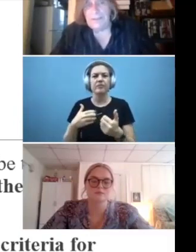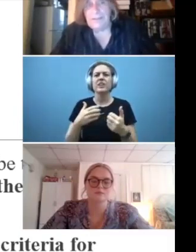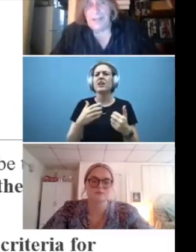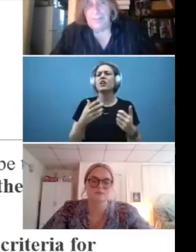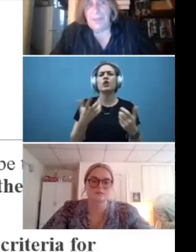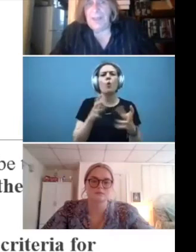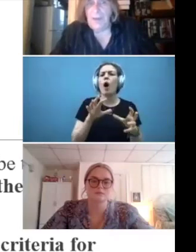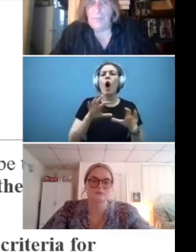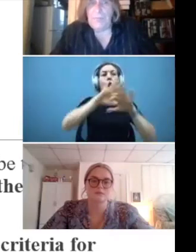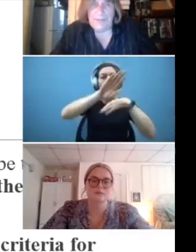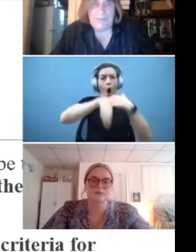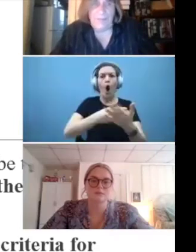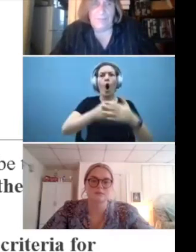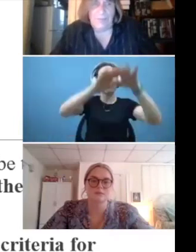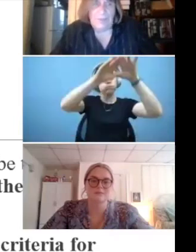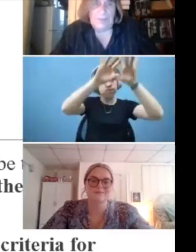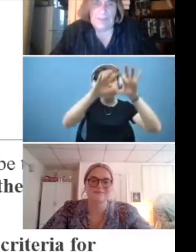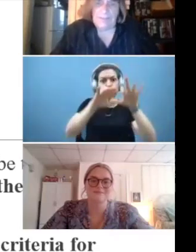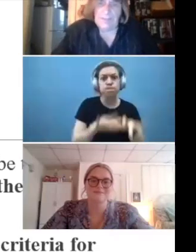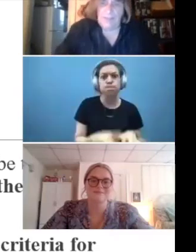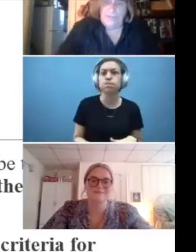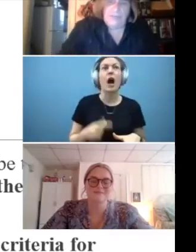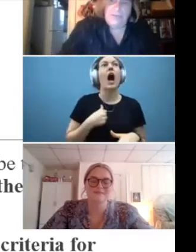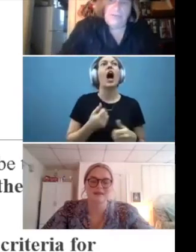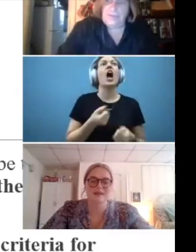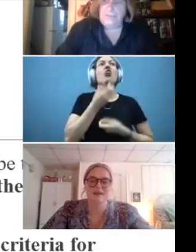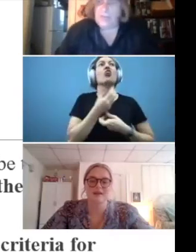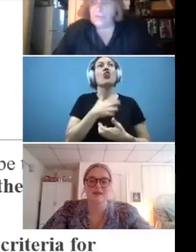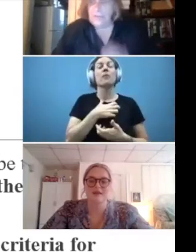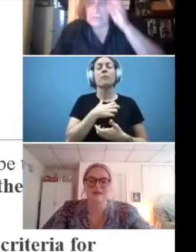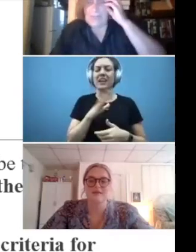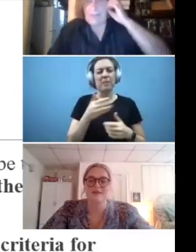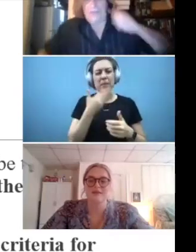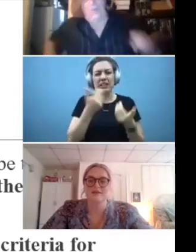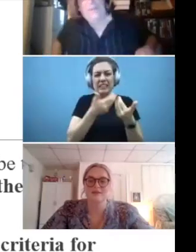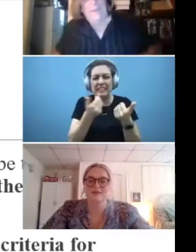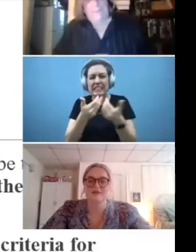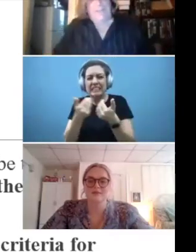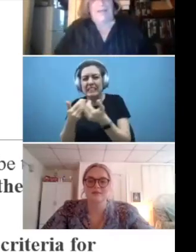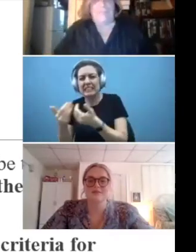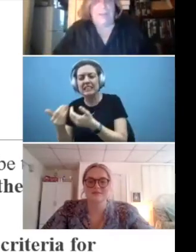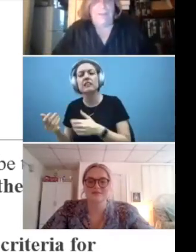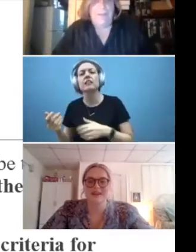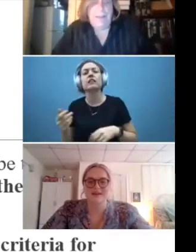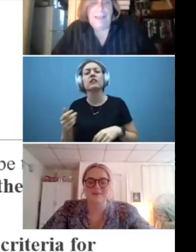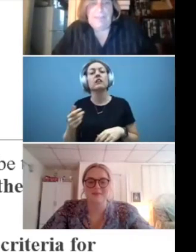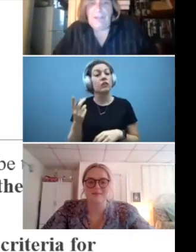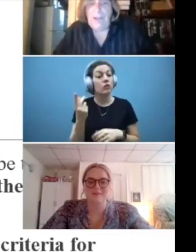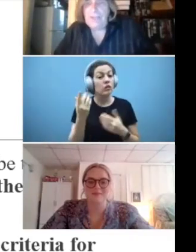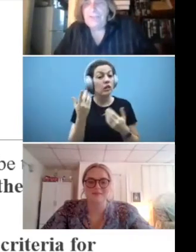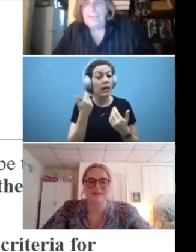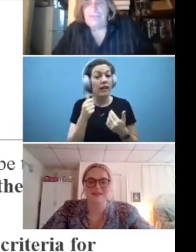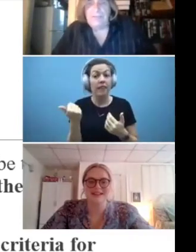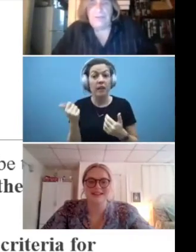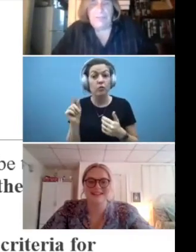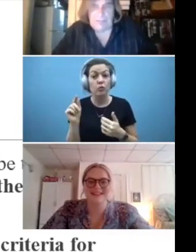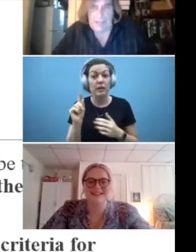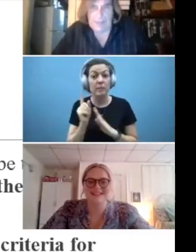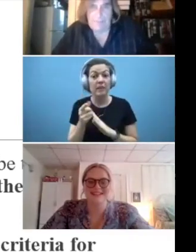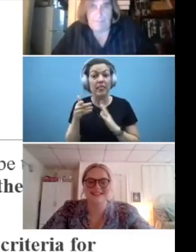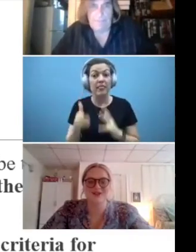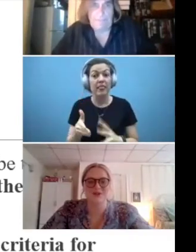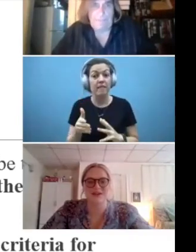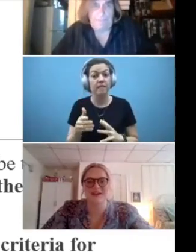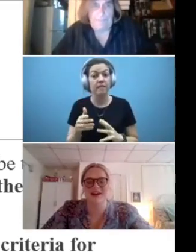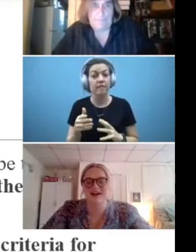complaint at a time. I hope that is helpful. Anything else, Ginger, this juncture? We have about 20 minutes left and being conscious of the